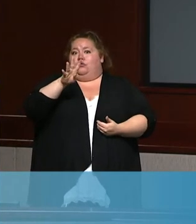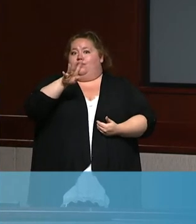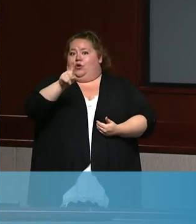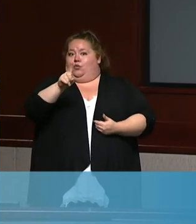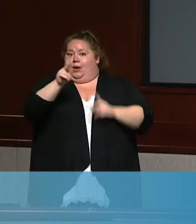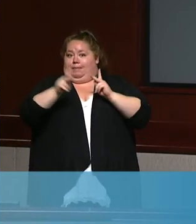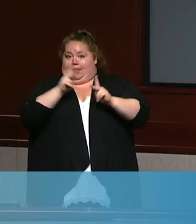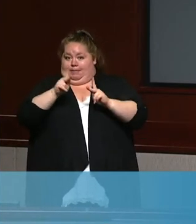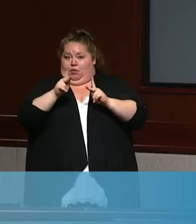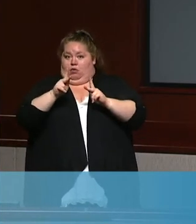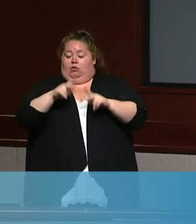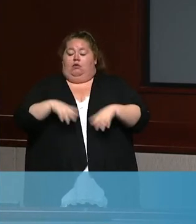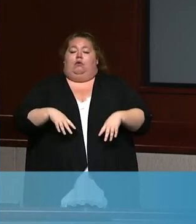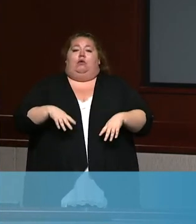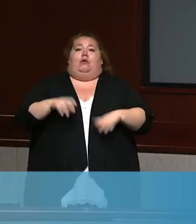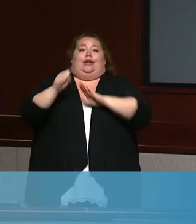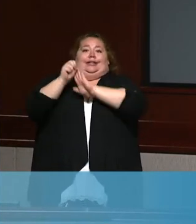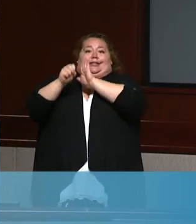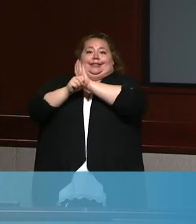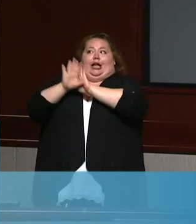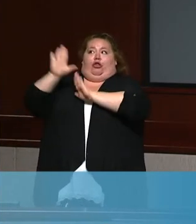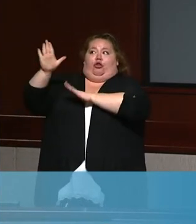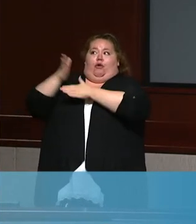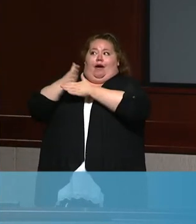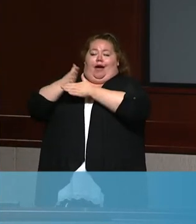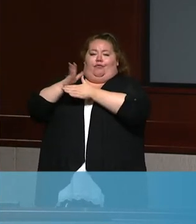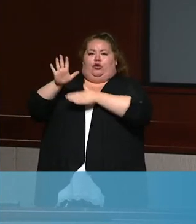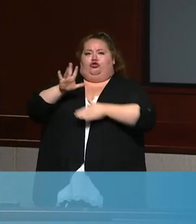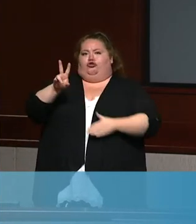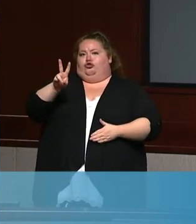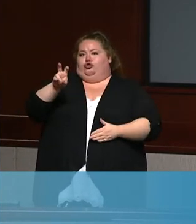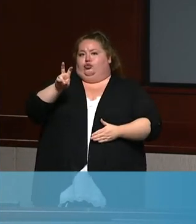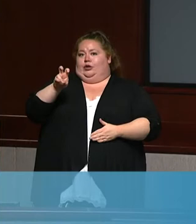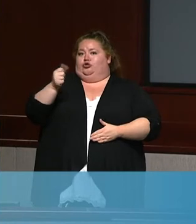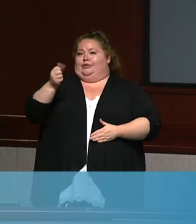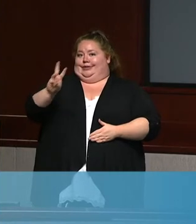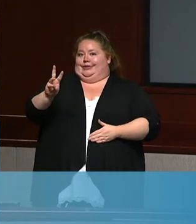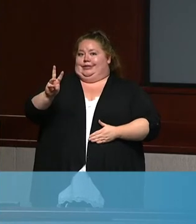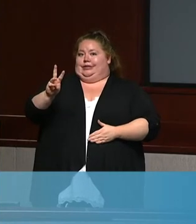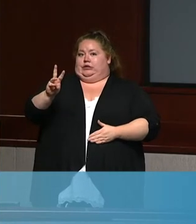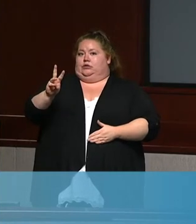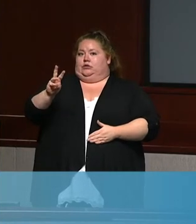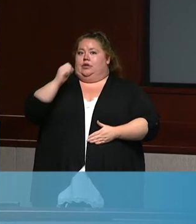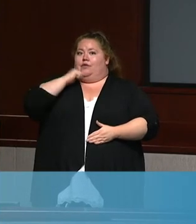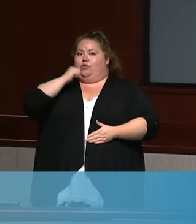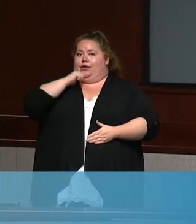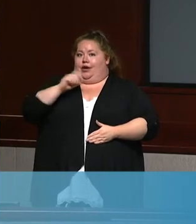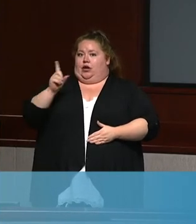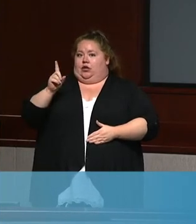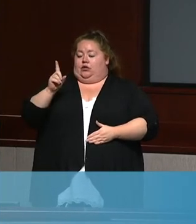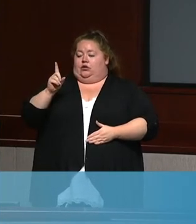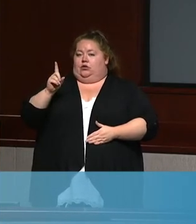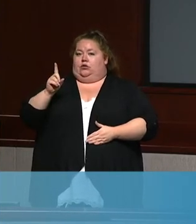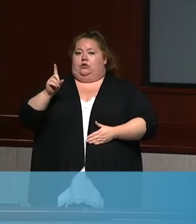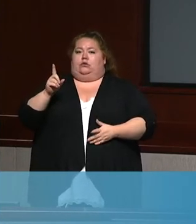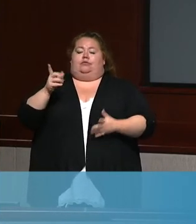state's average average is 216 per 100,000. If you subtract the difference between those